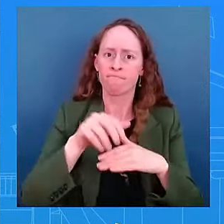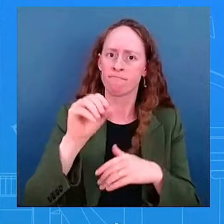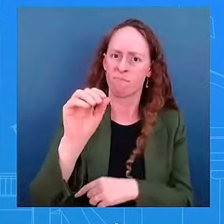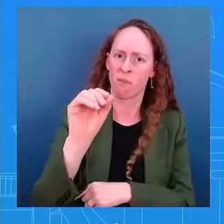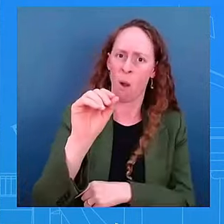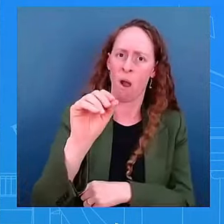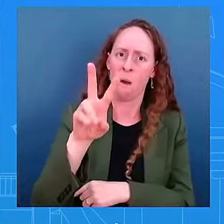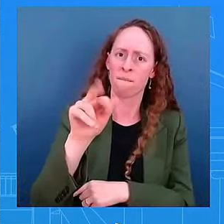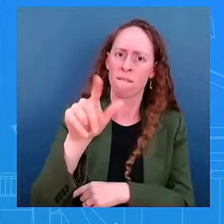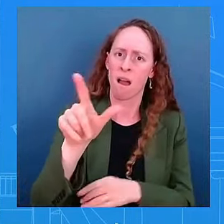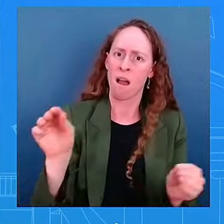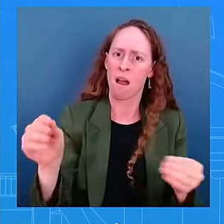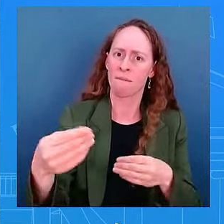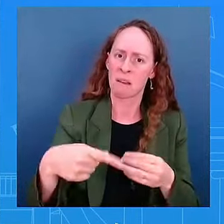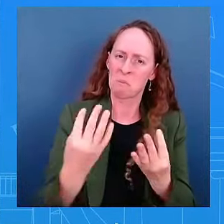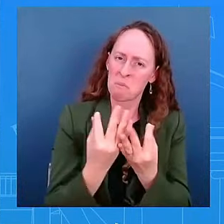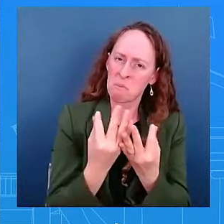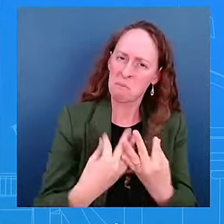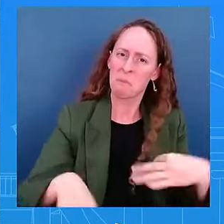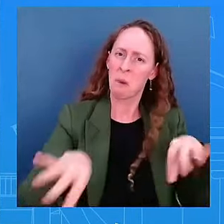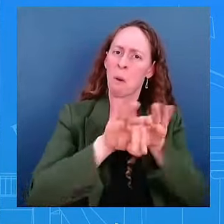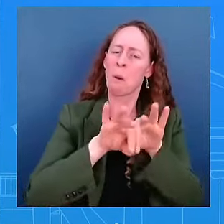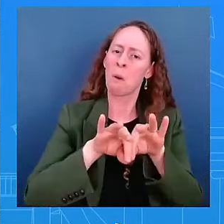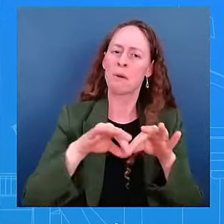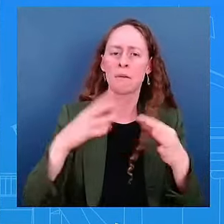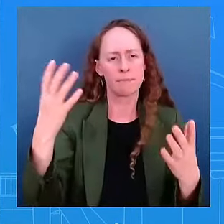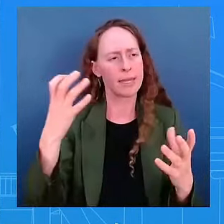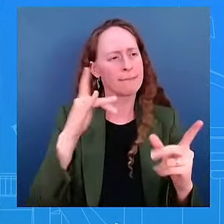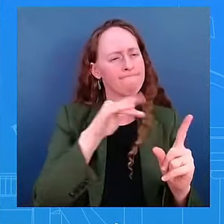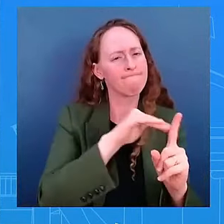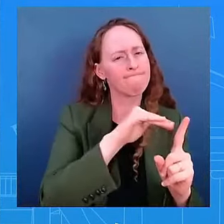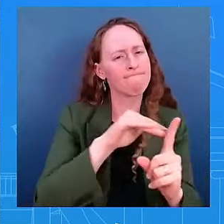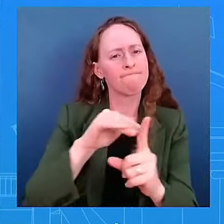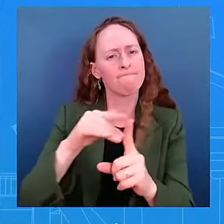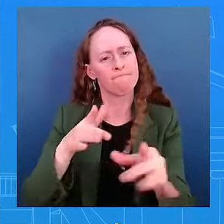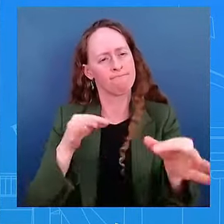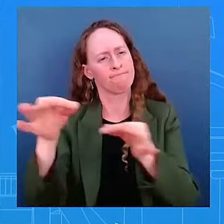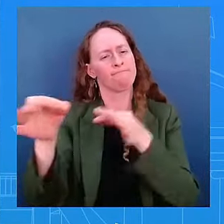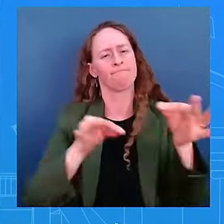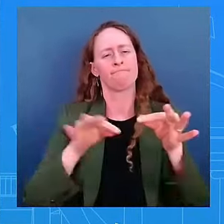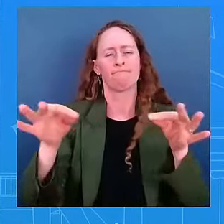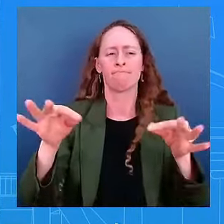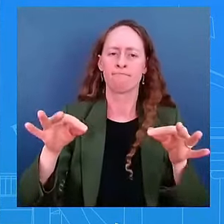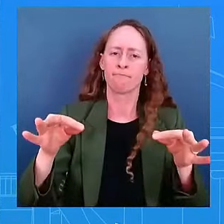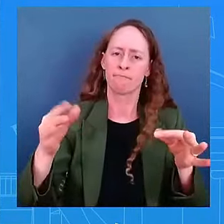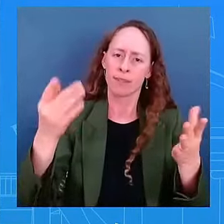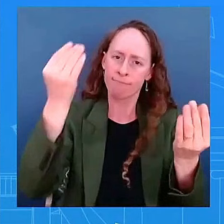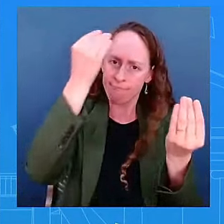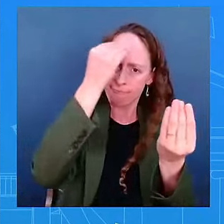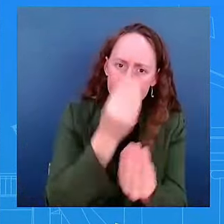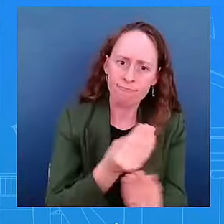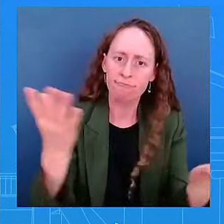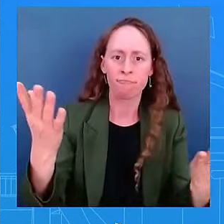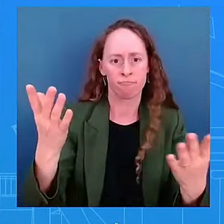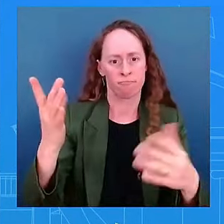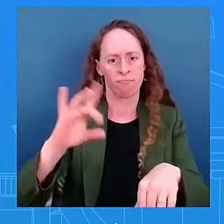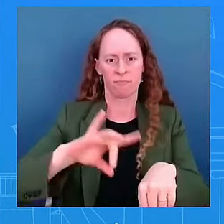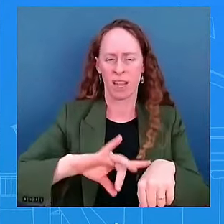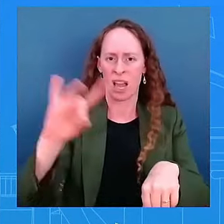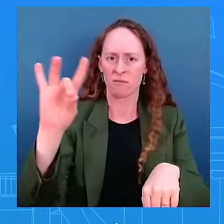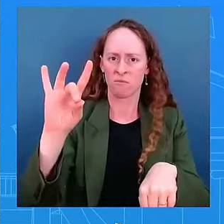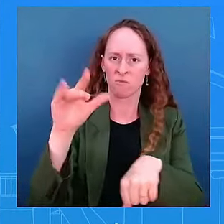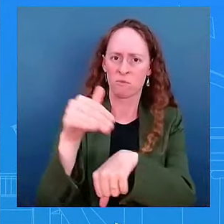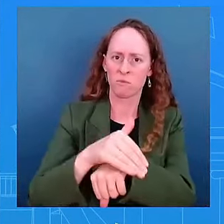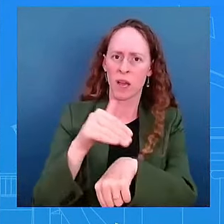sure that the American people hear from them. And it's obviously going to be done in prime time. I would listen to the president. And then what I will